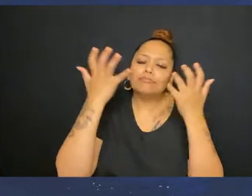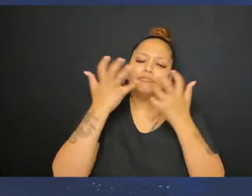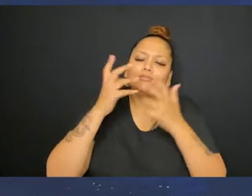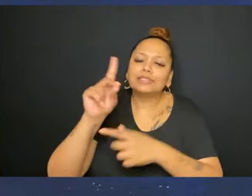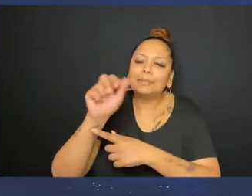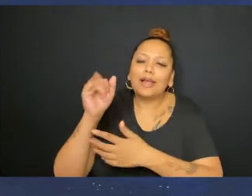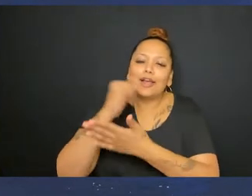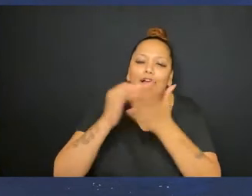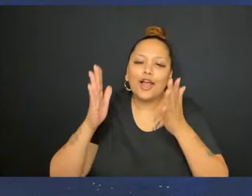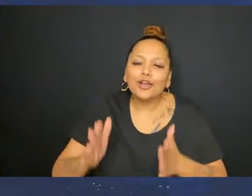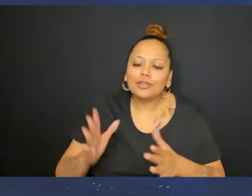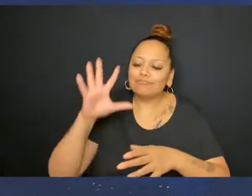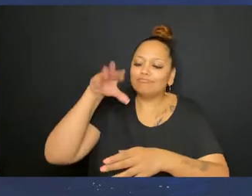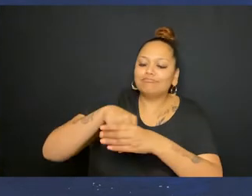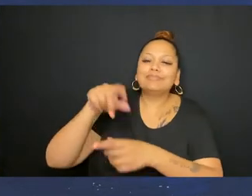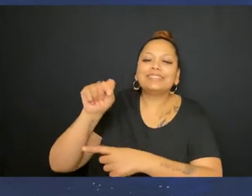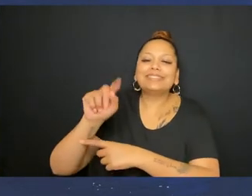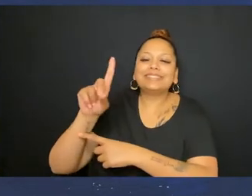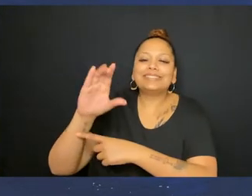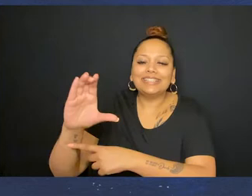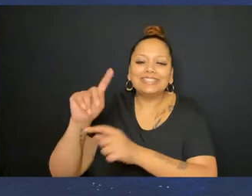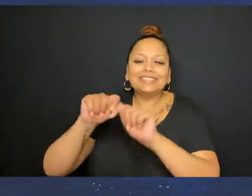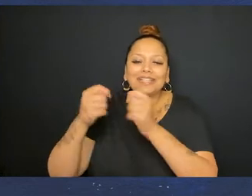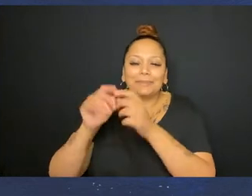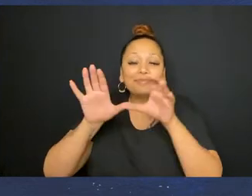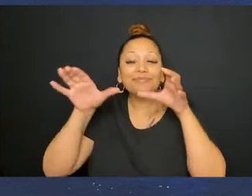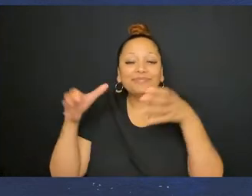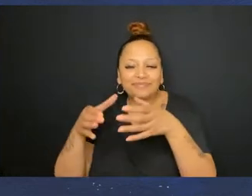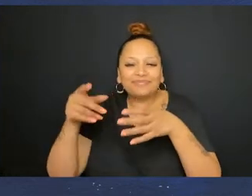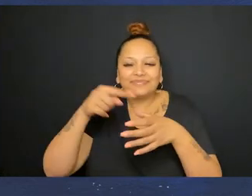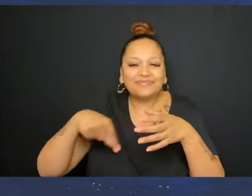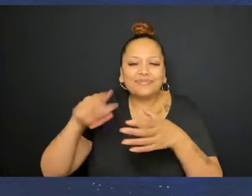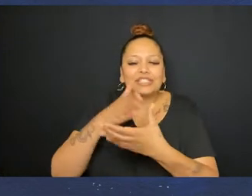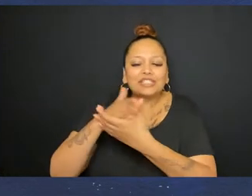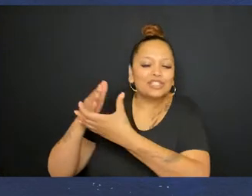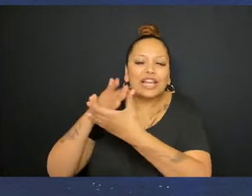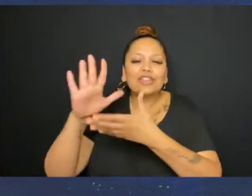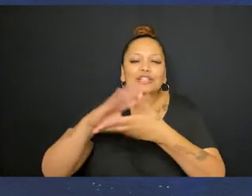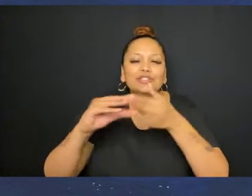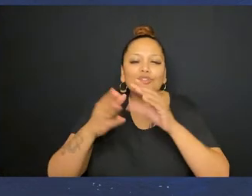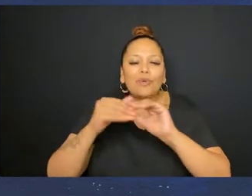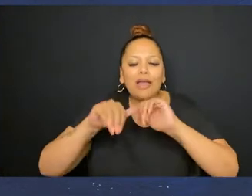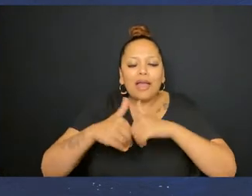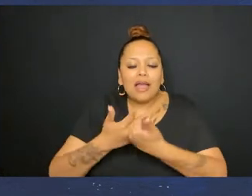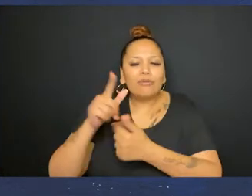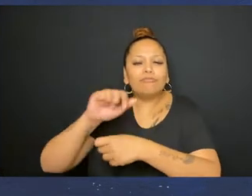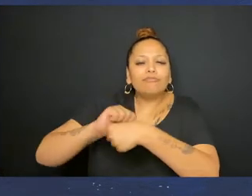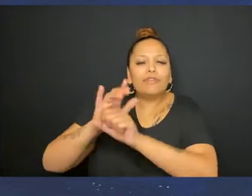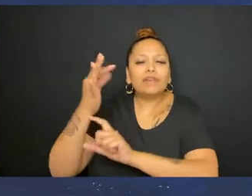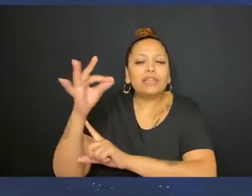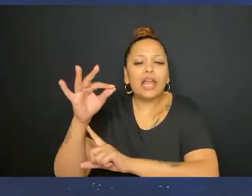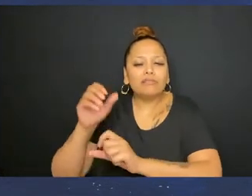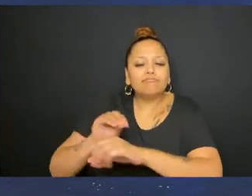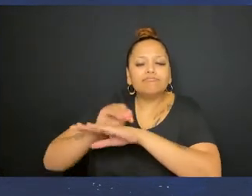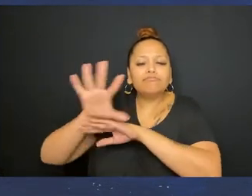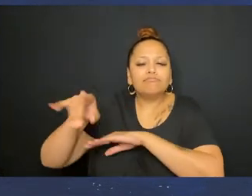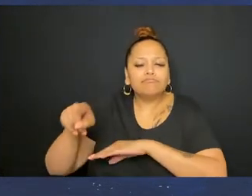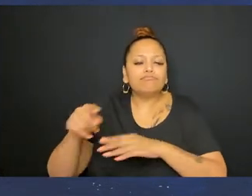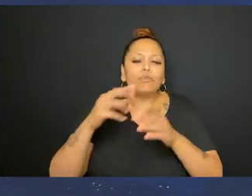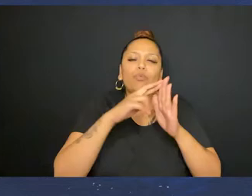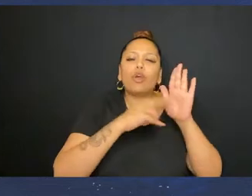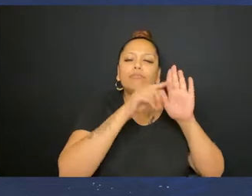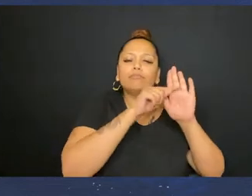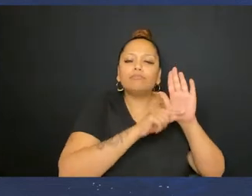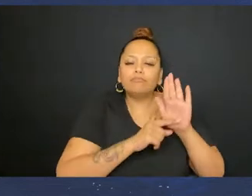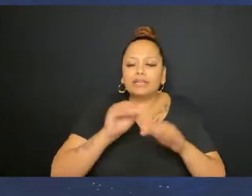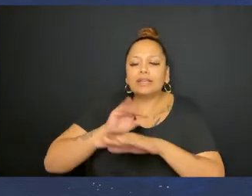incredible disabled artists who, along with the TDC team, share their stories about how the COVID-19 pandemic and the lifting of